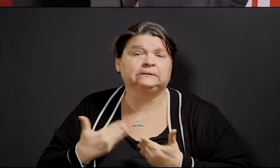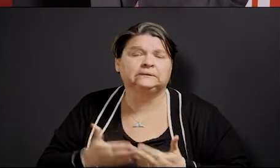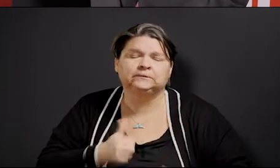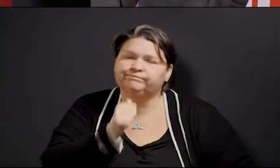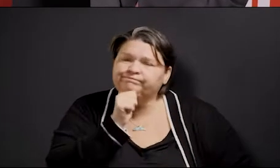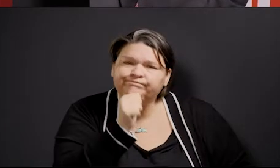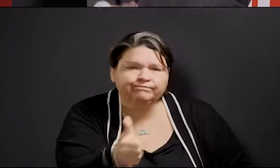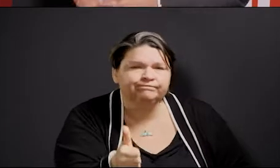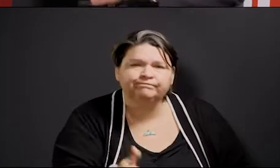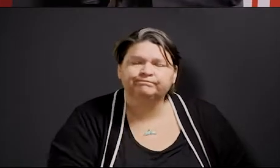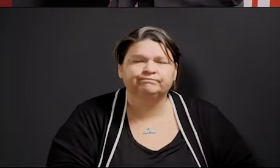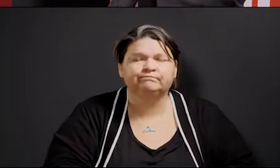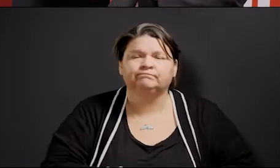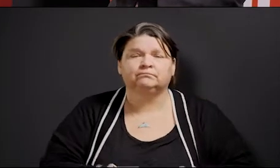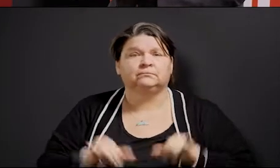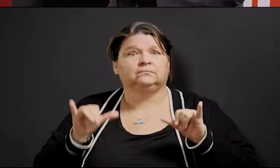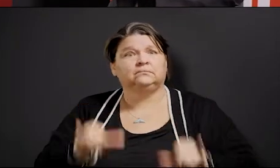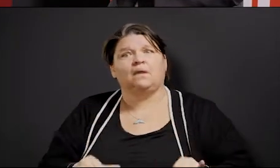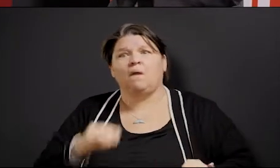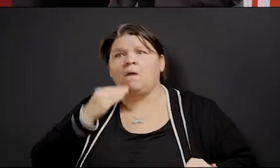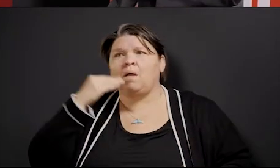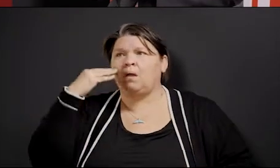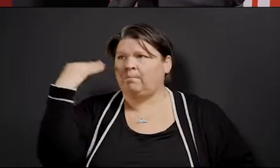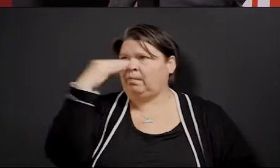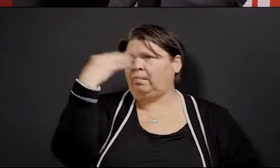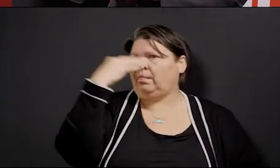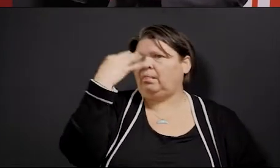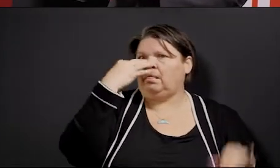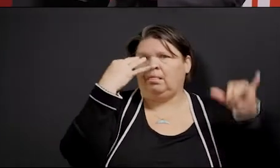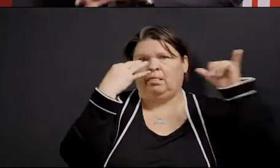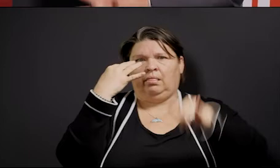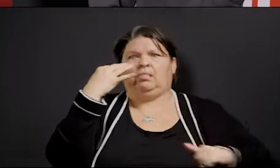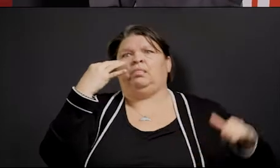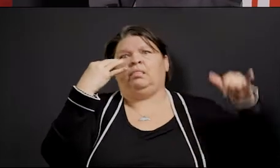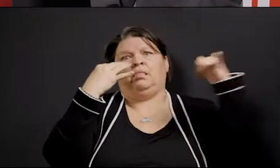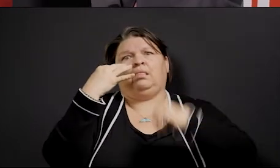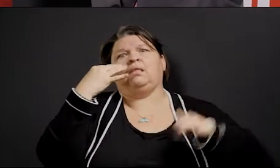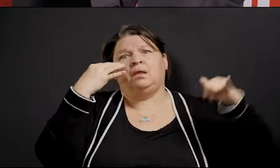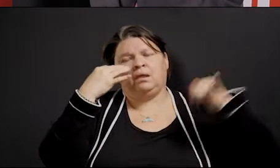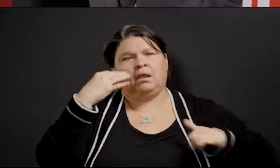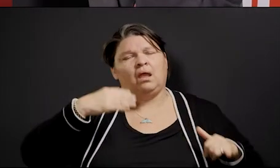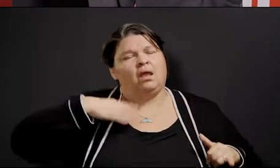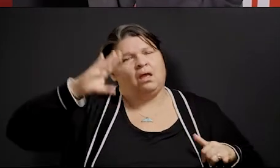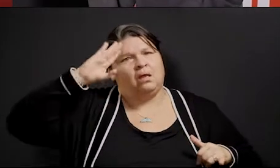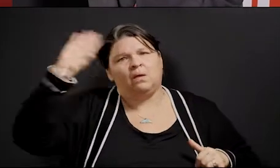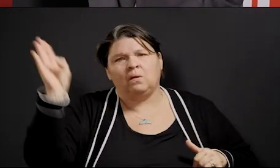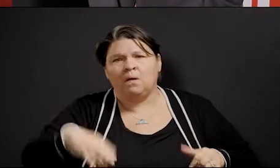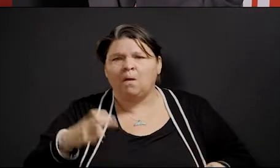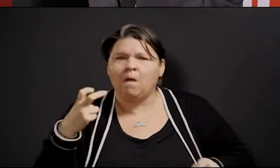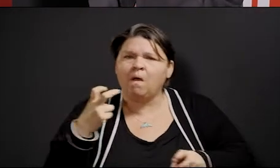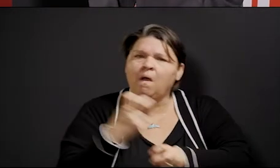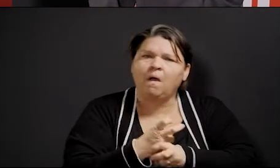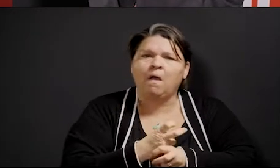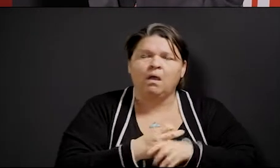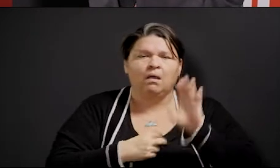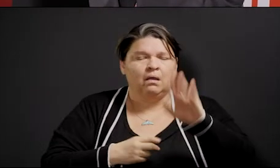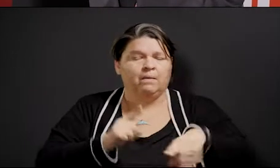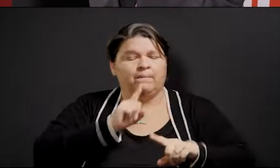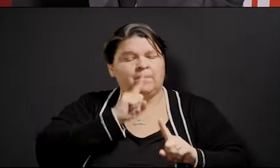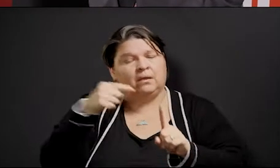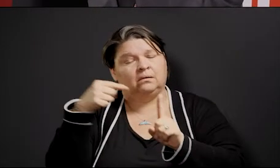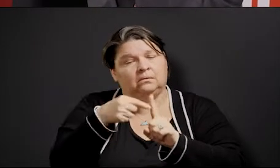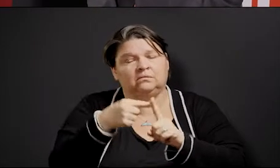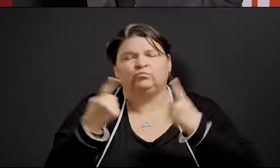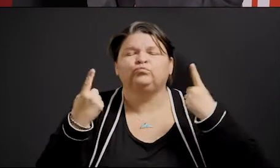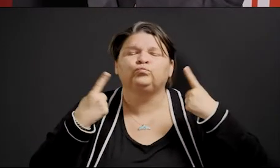that is working. And the tests are the next step and the tests will work as well. And the tests will be critical to reopening.